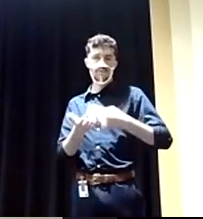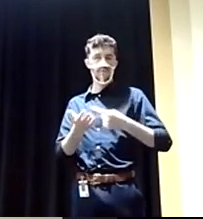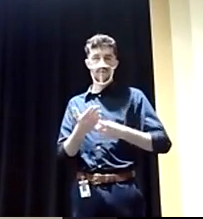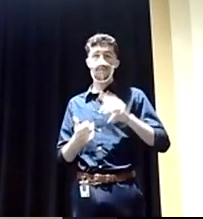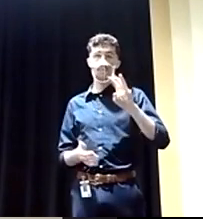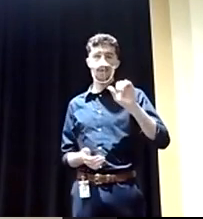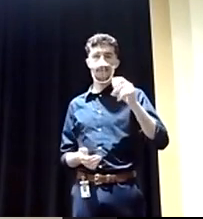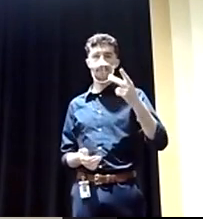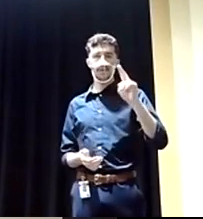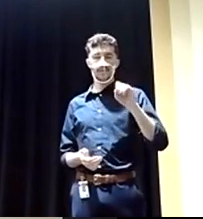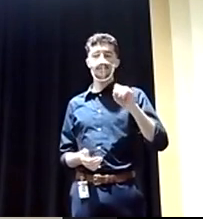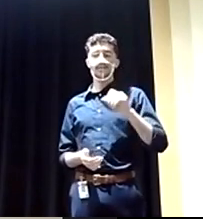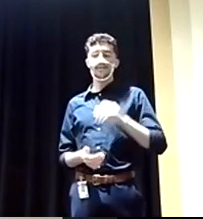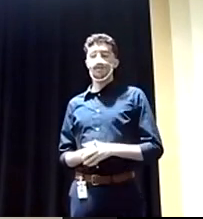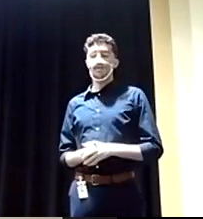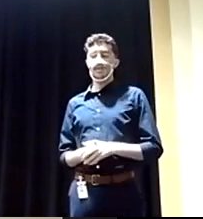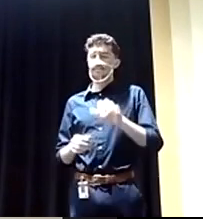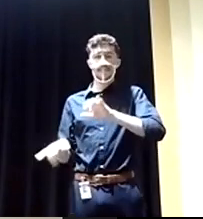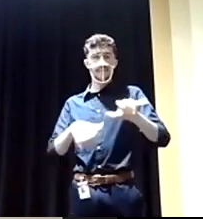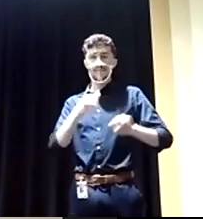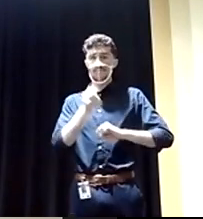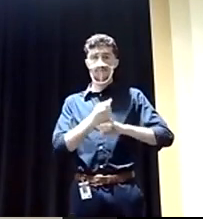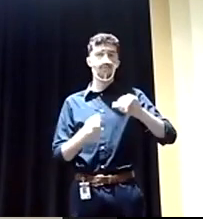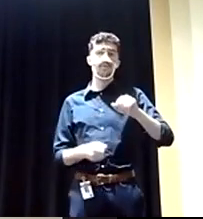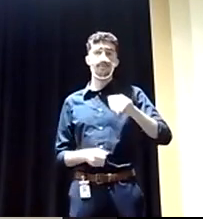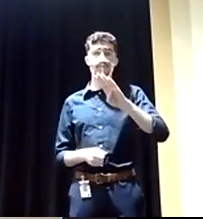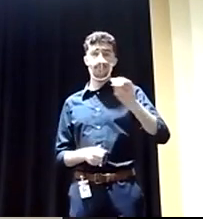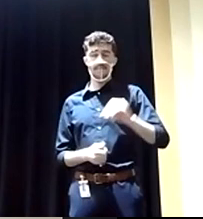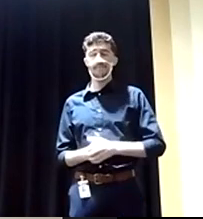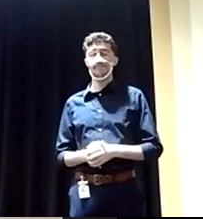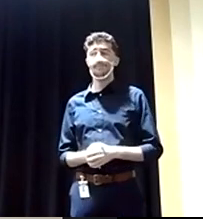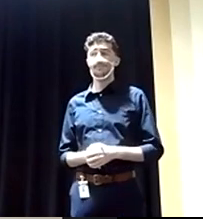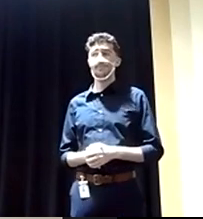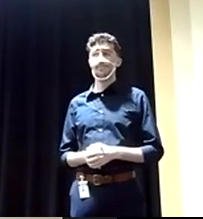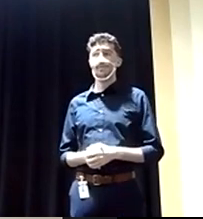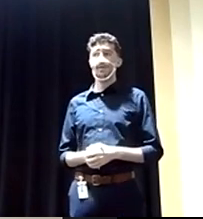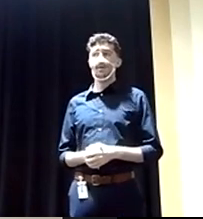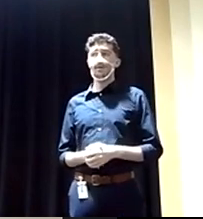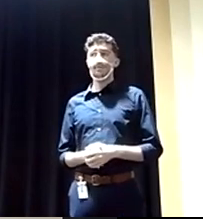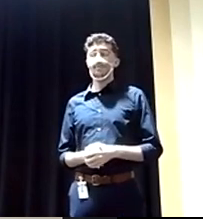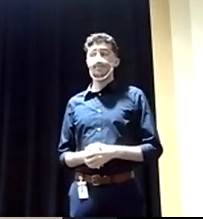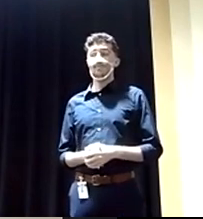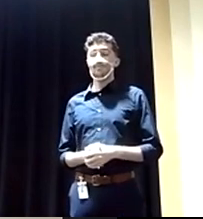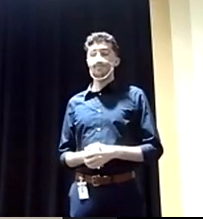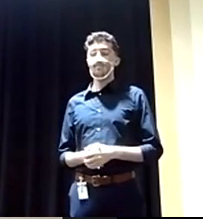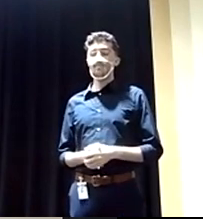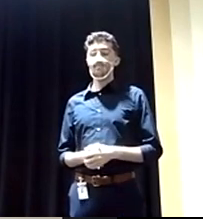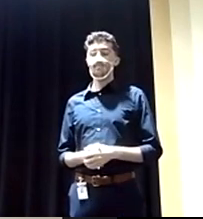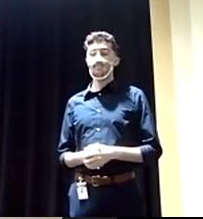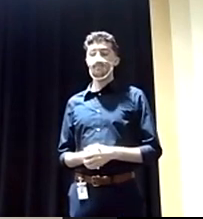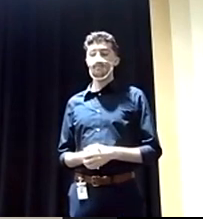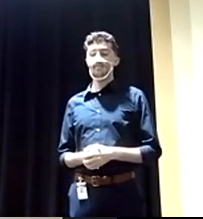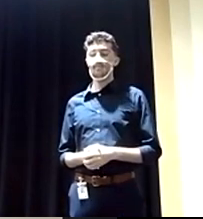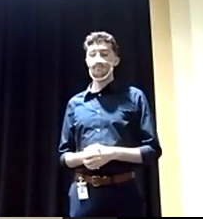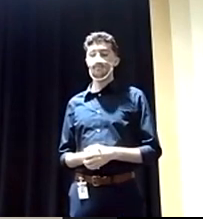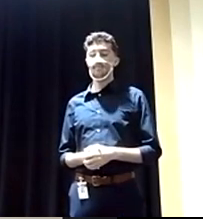supported President Obama's, but at the end of the day, you know, if, unless everyone is under a, you